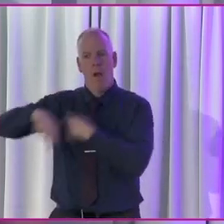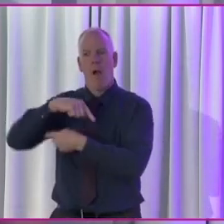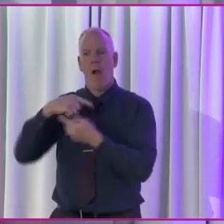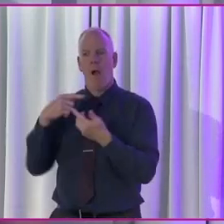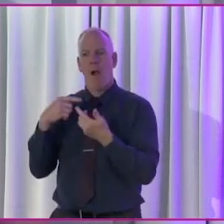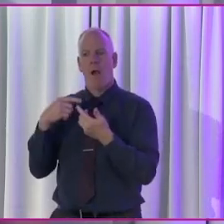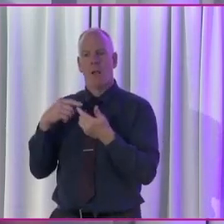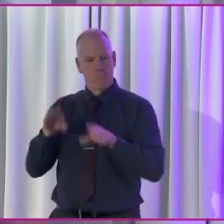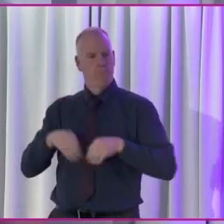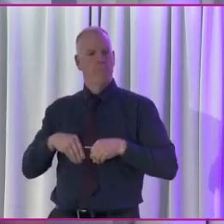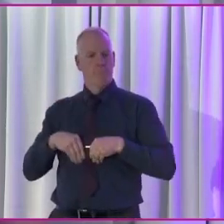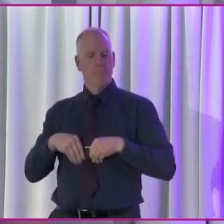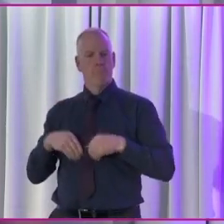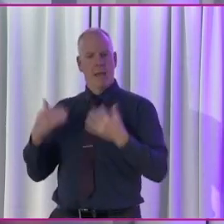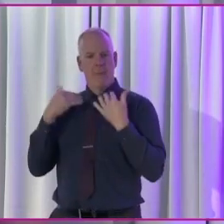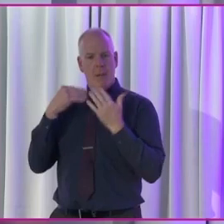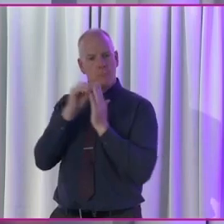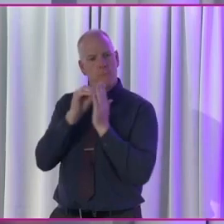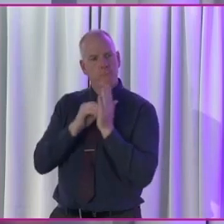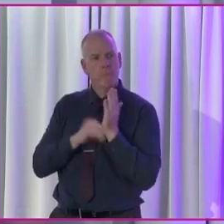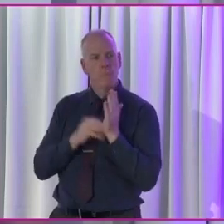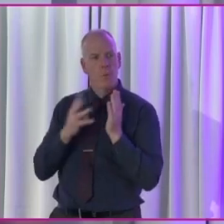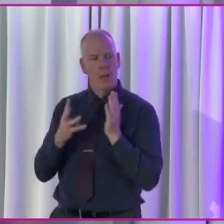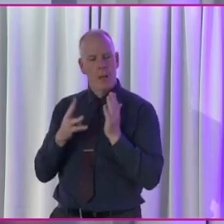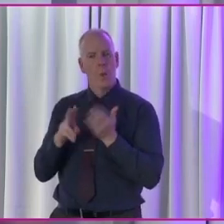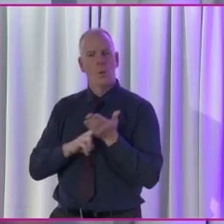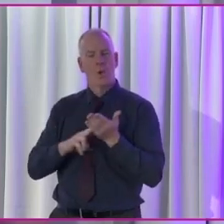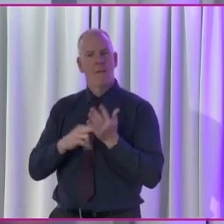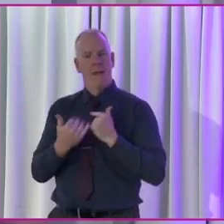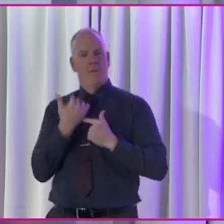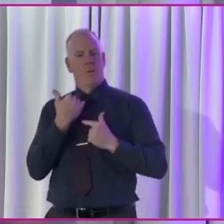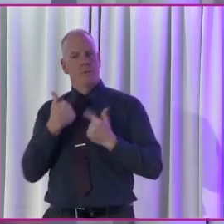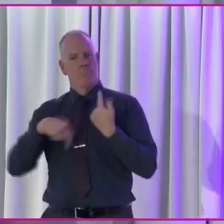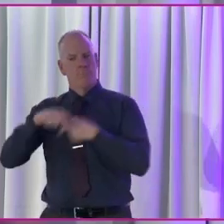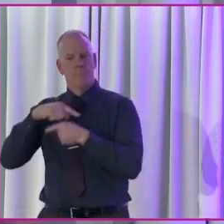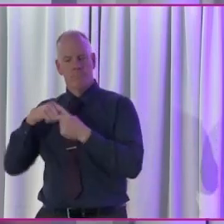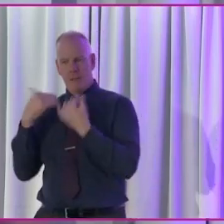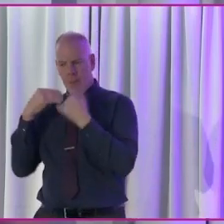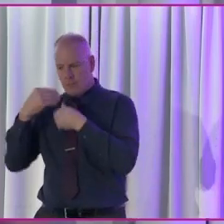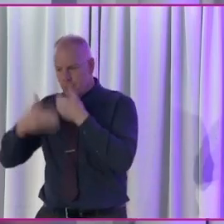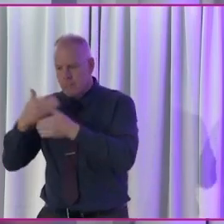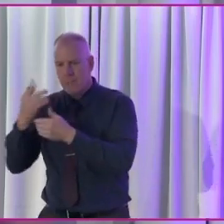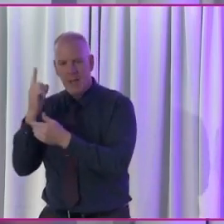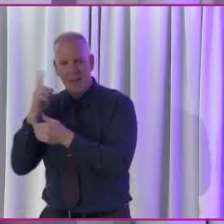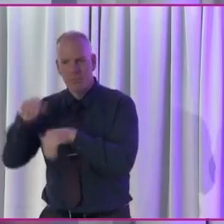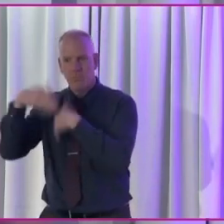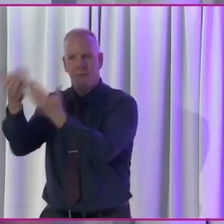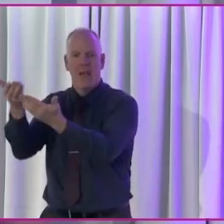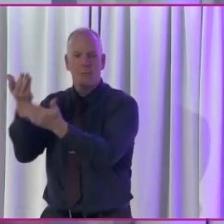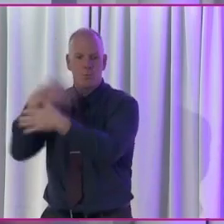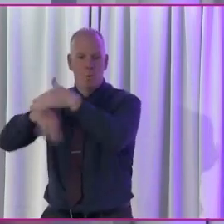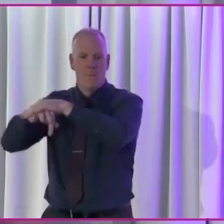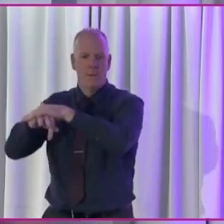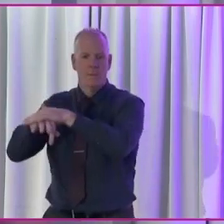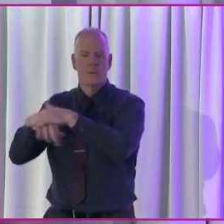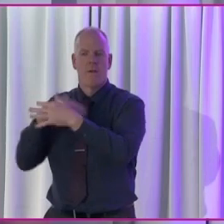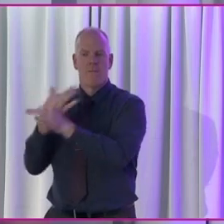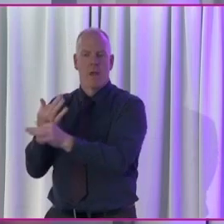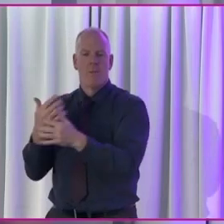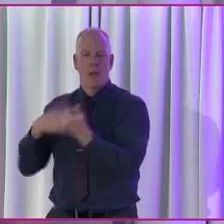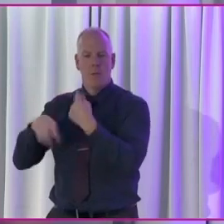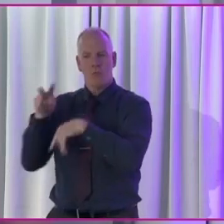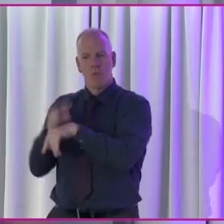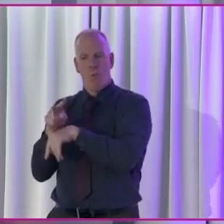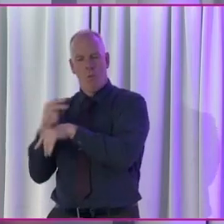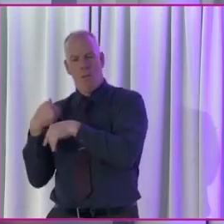take all of that information on board. It will be very useful to inform the information and advice we feed into government in line with our